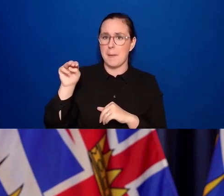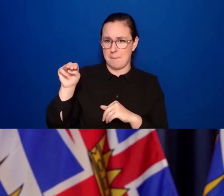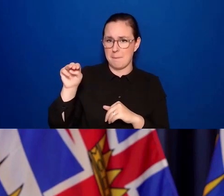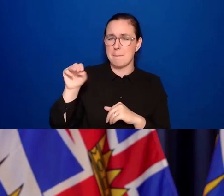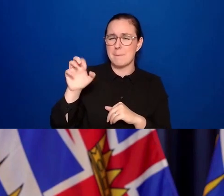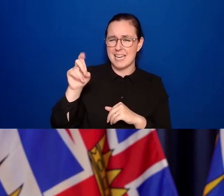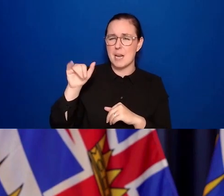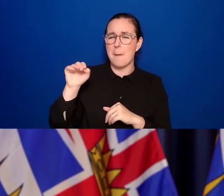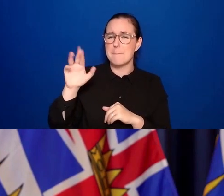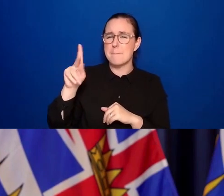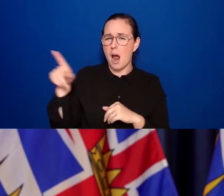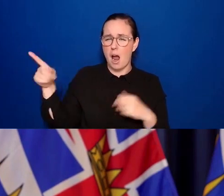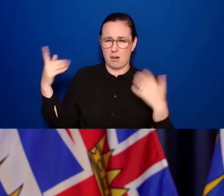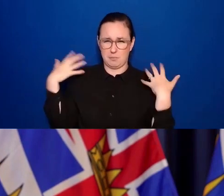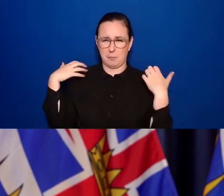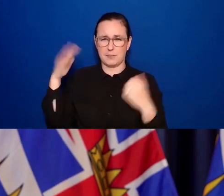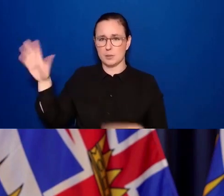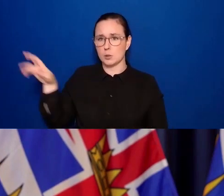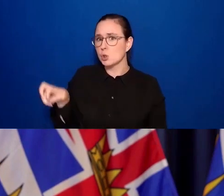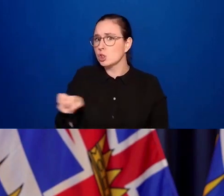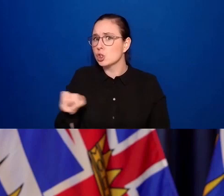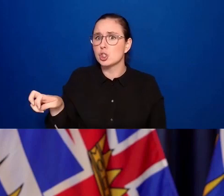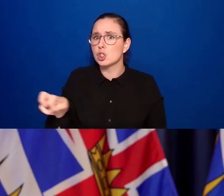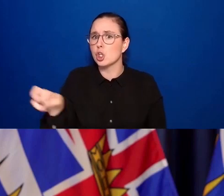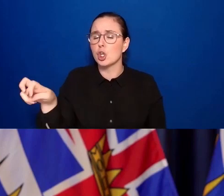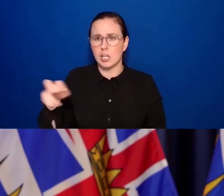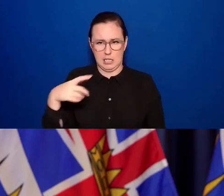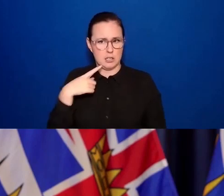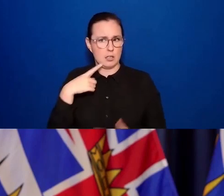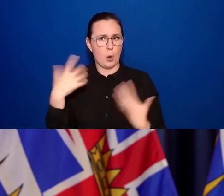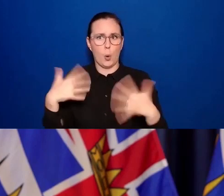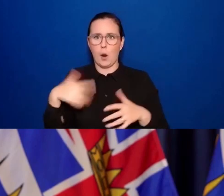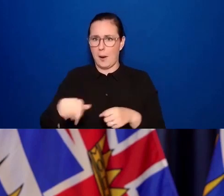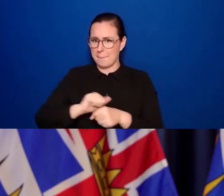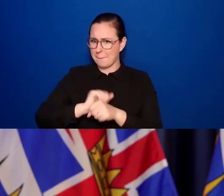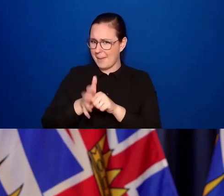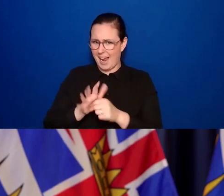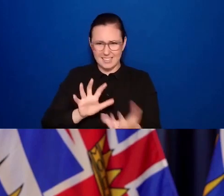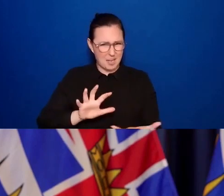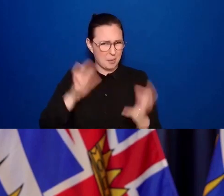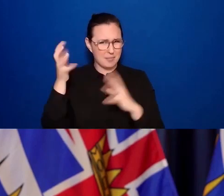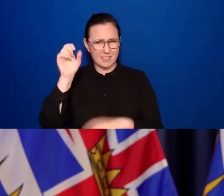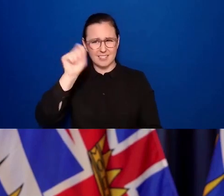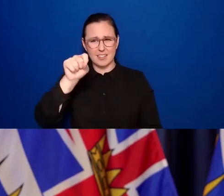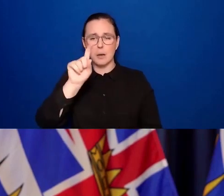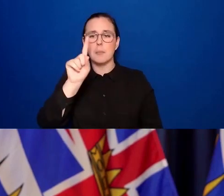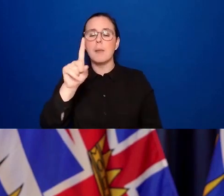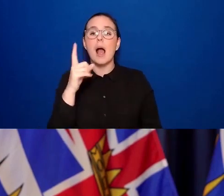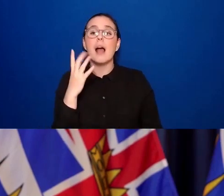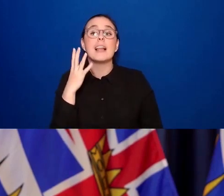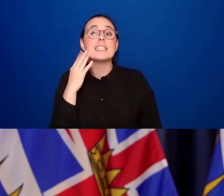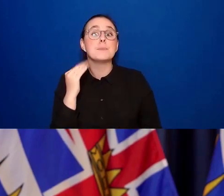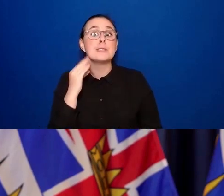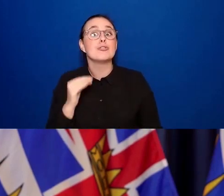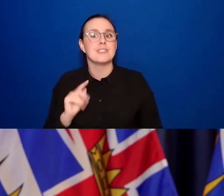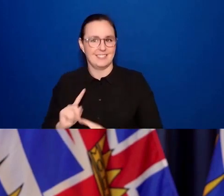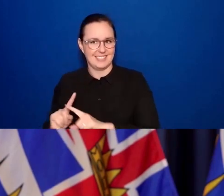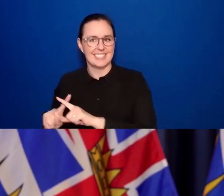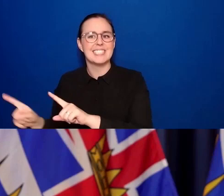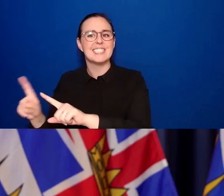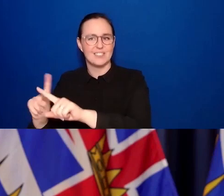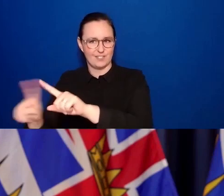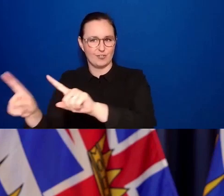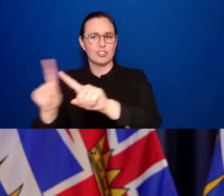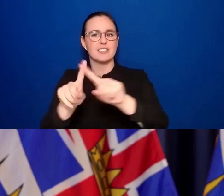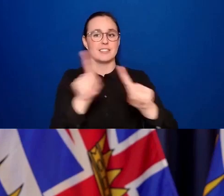but we're not in the same canoe. And everyone's had different impacts. But we need to keep that in mind before we get angry and frustrated at the person in